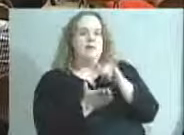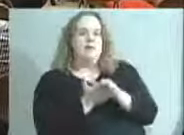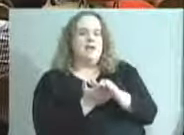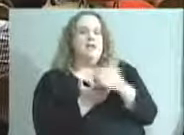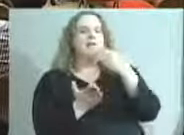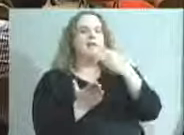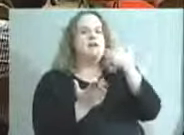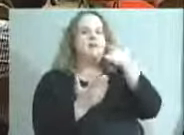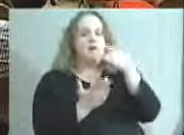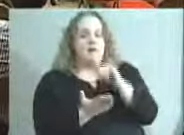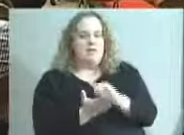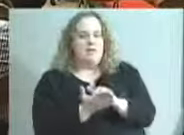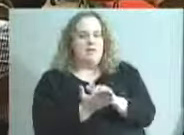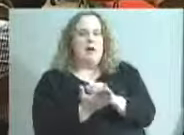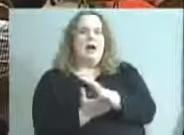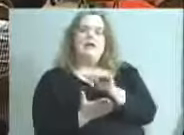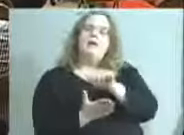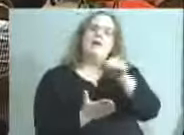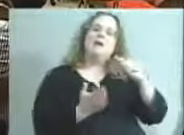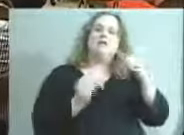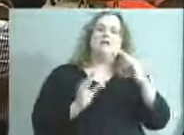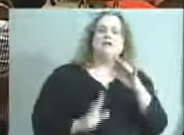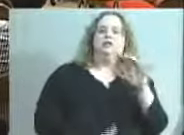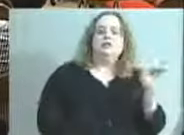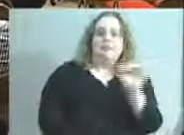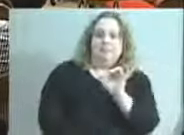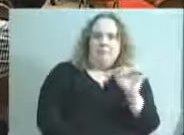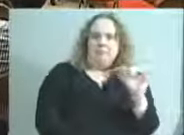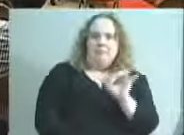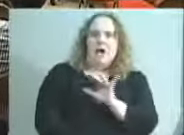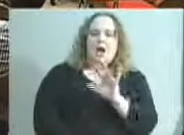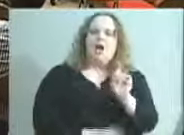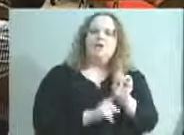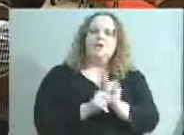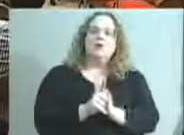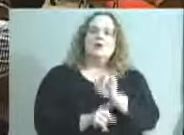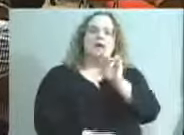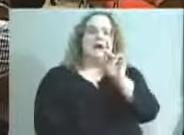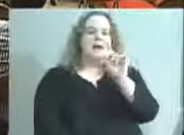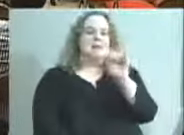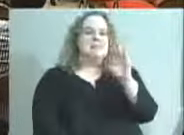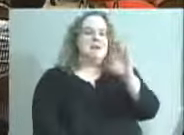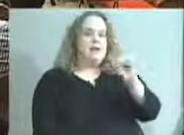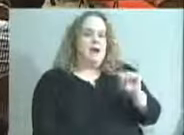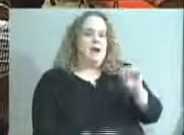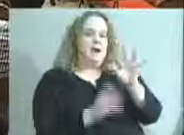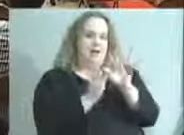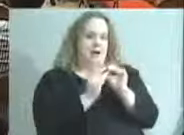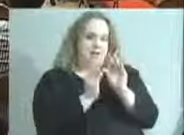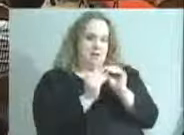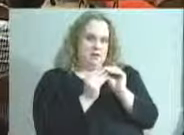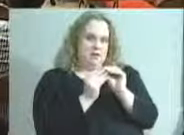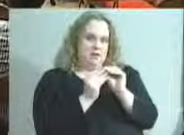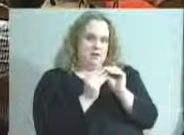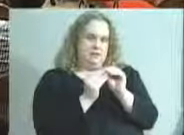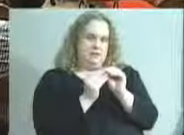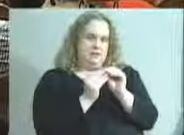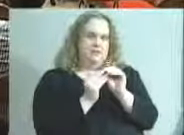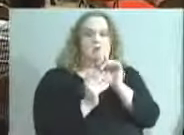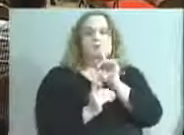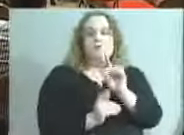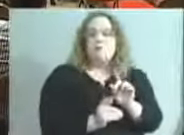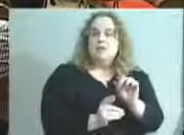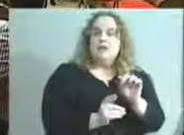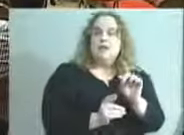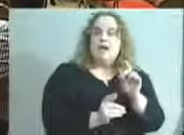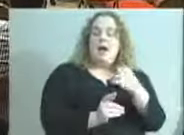to him and the others like him. I also attended the KSBA conference. Particularly meaningful